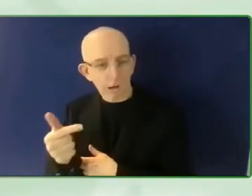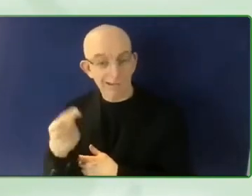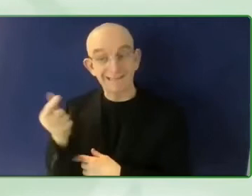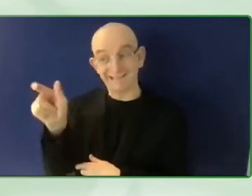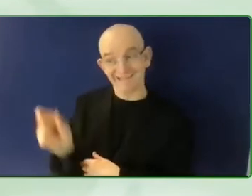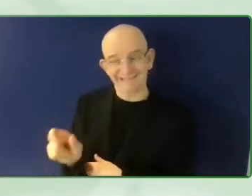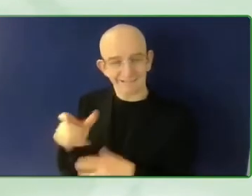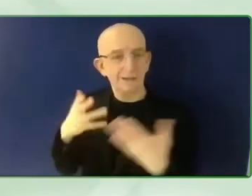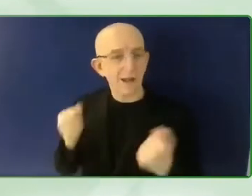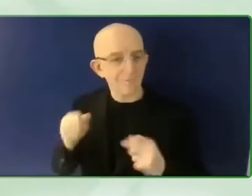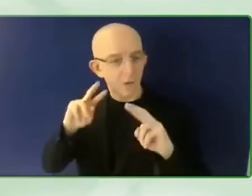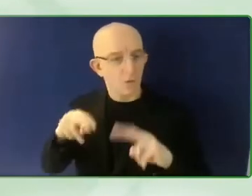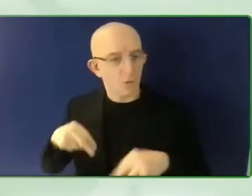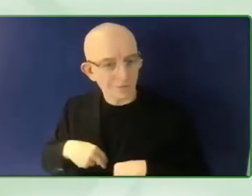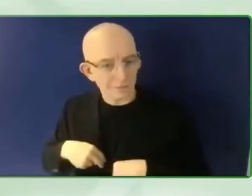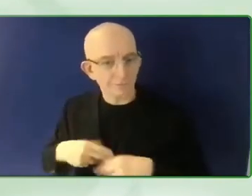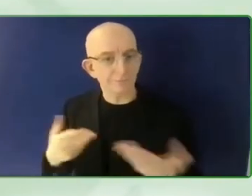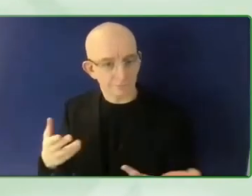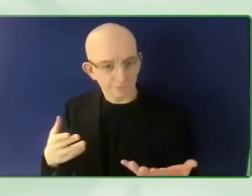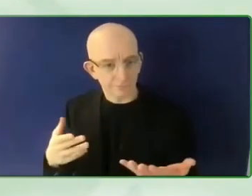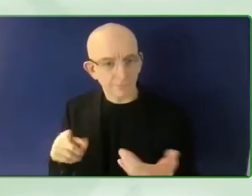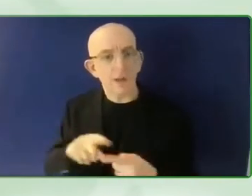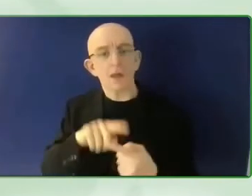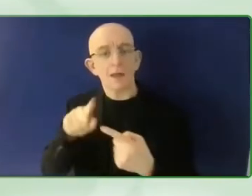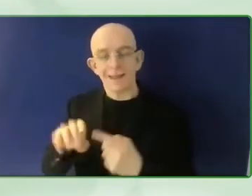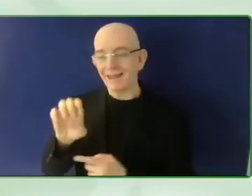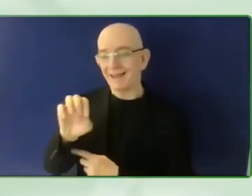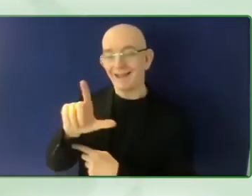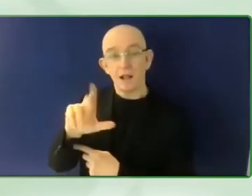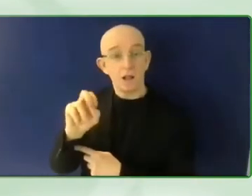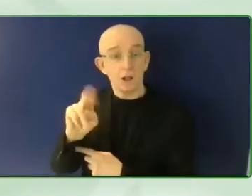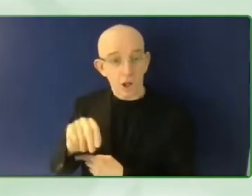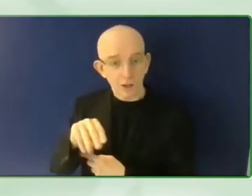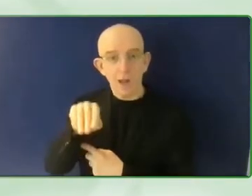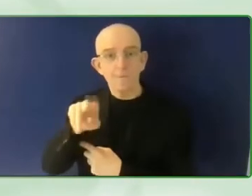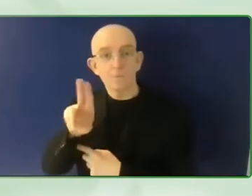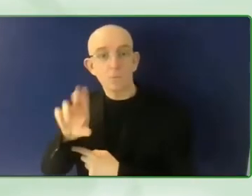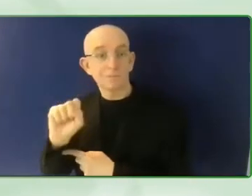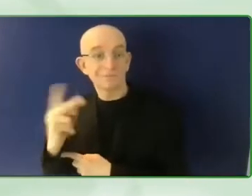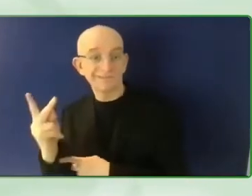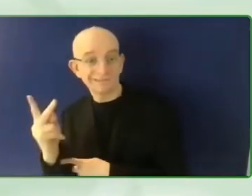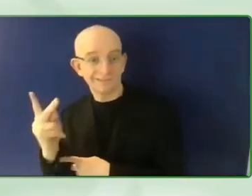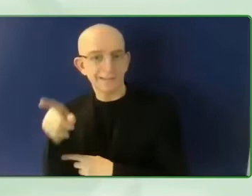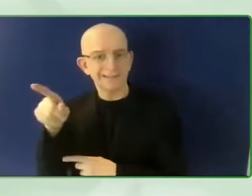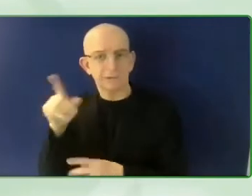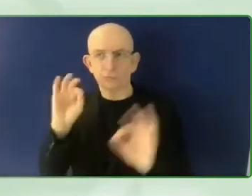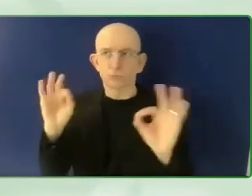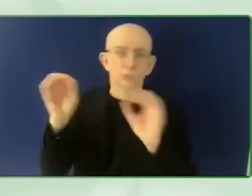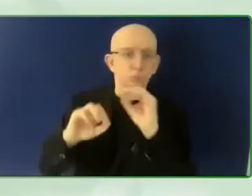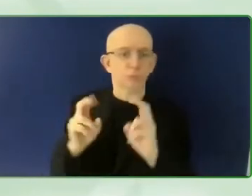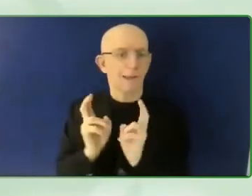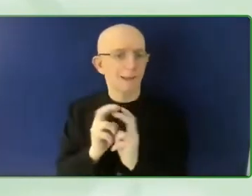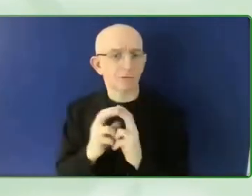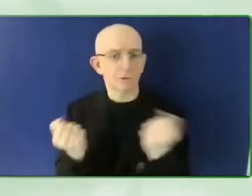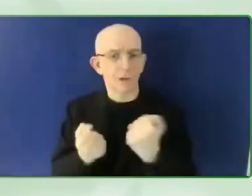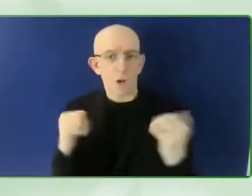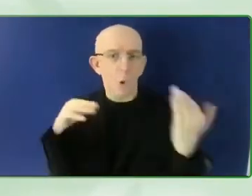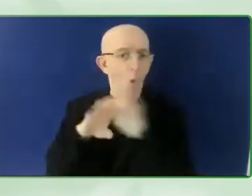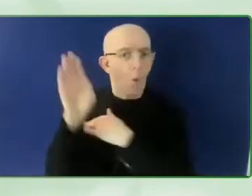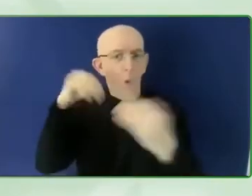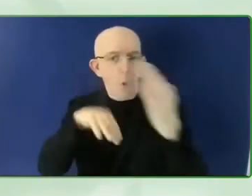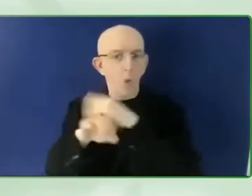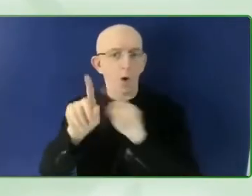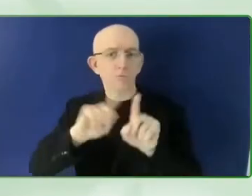disabilities themselves are centred in some of the problem solving and have access to whether it's the COP event,